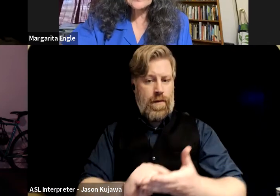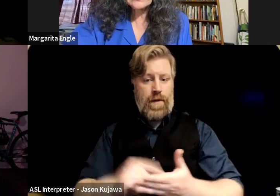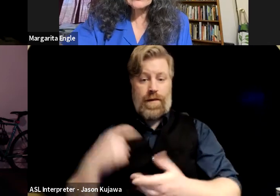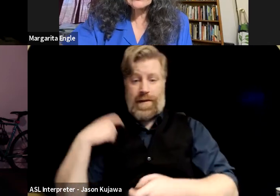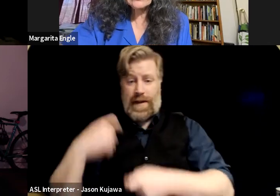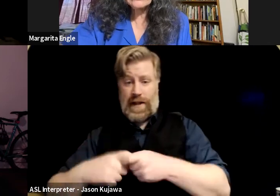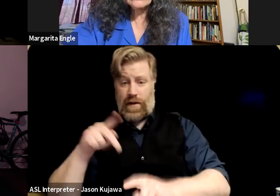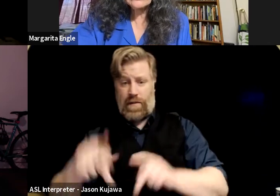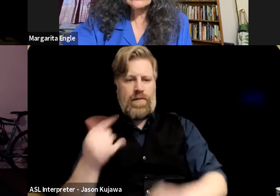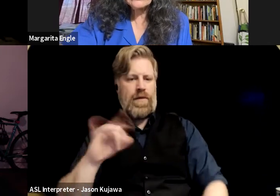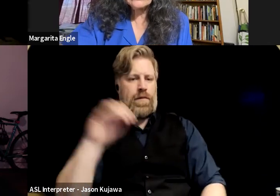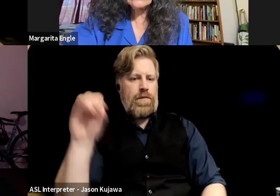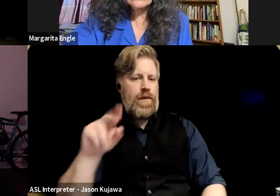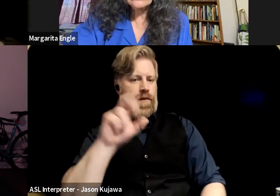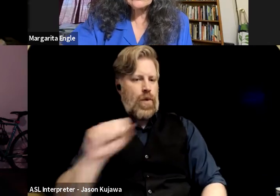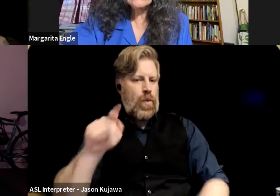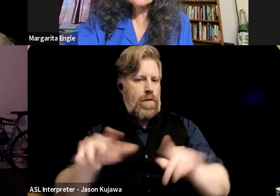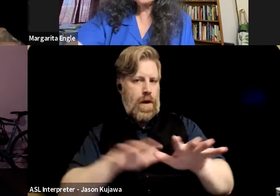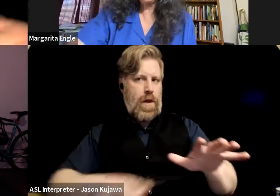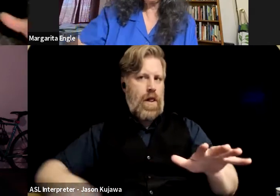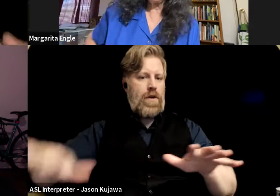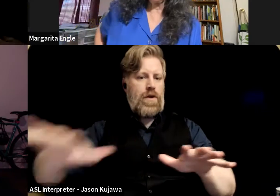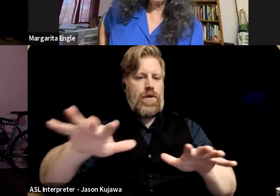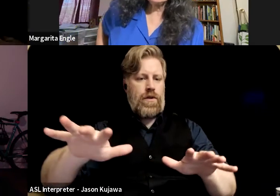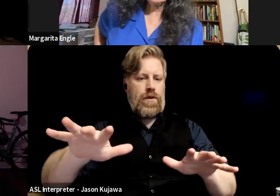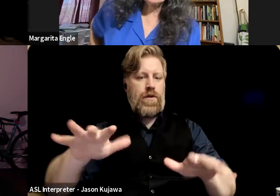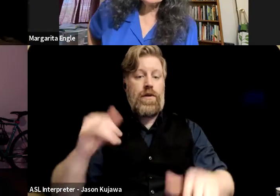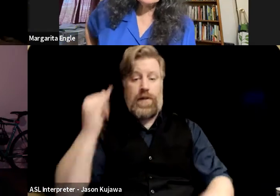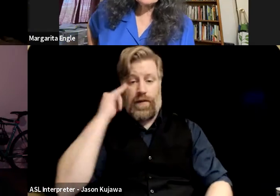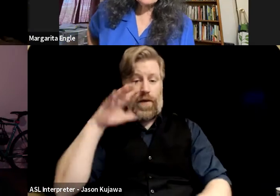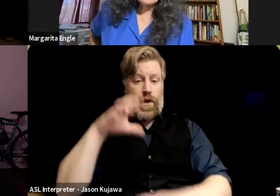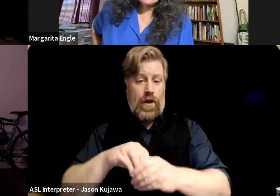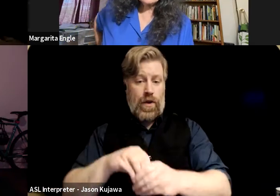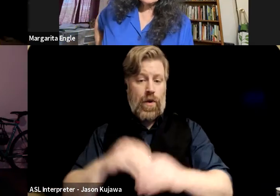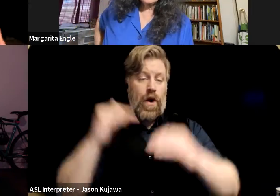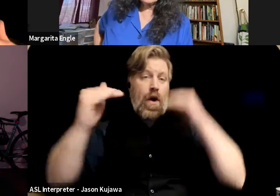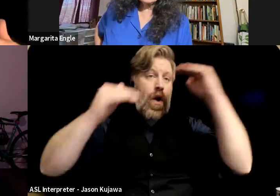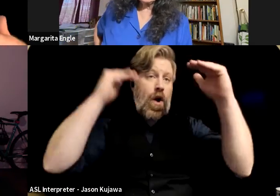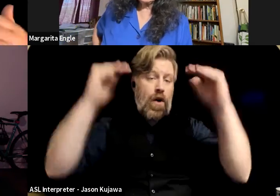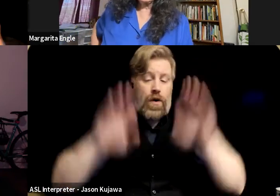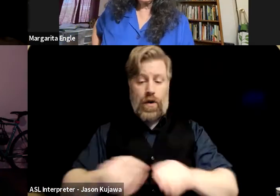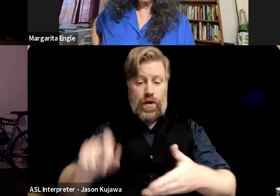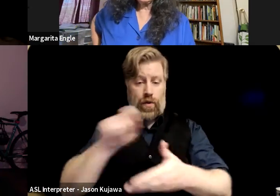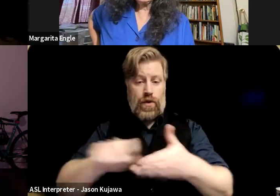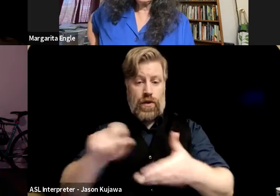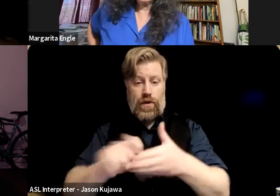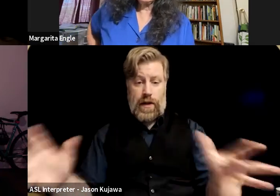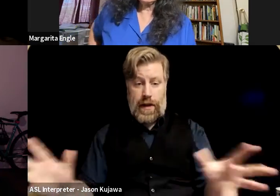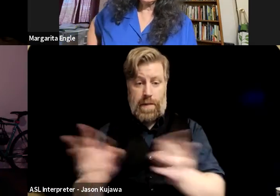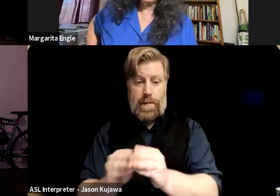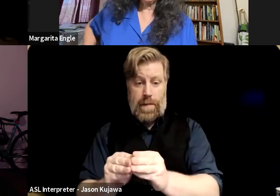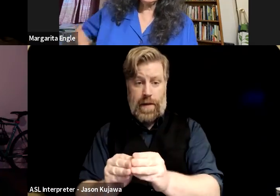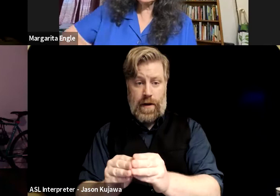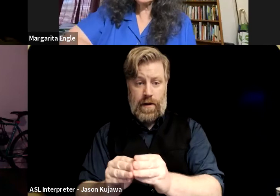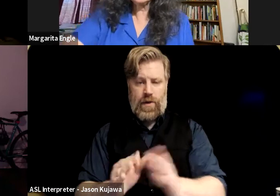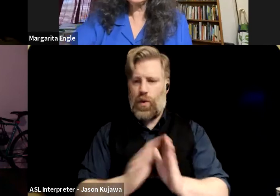U.S. population, um, and overall, if you include adult and children's literature together, you know, fewer than three percent